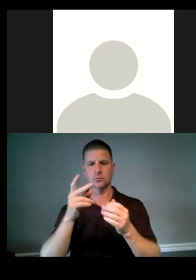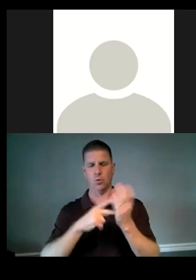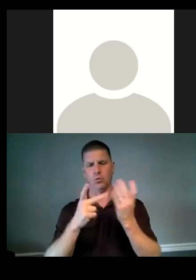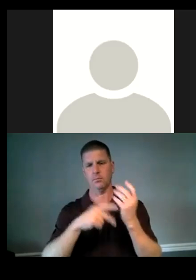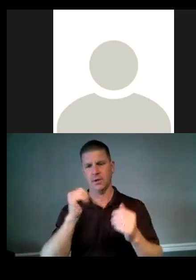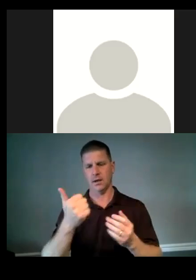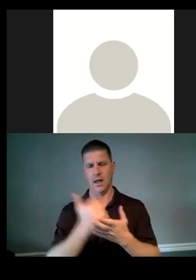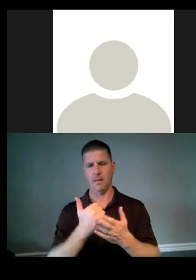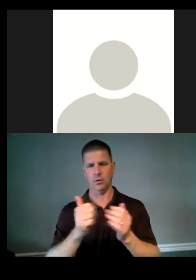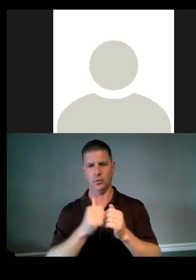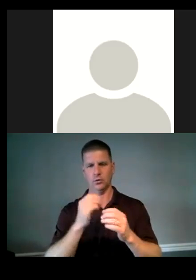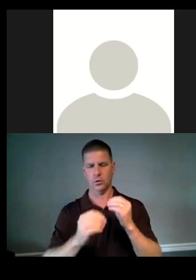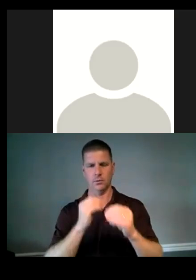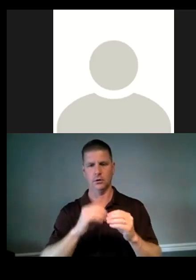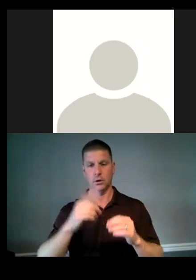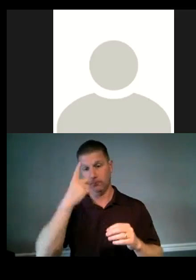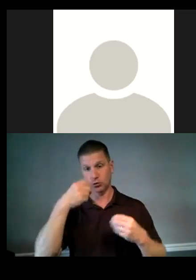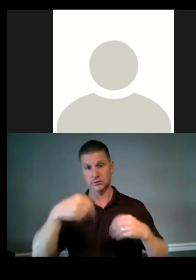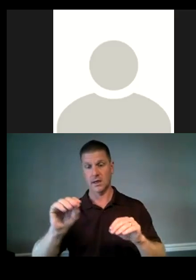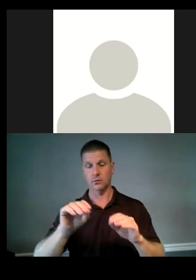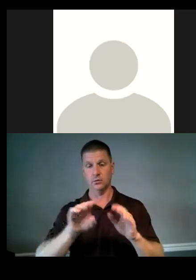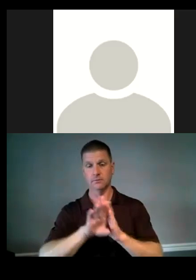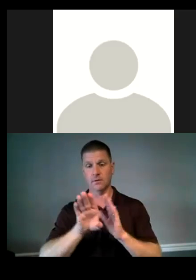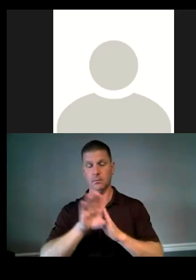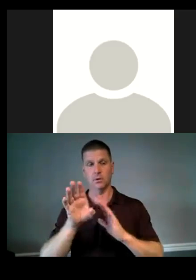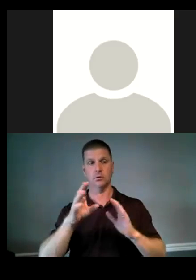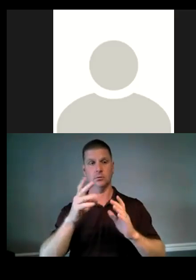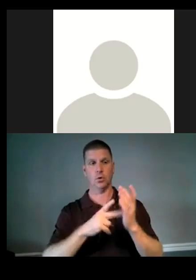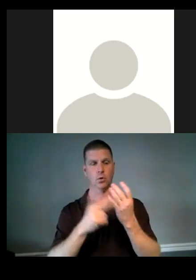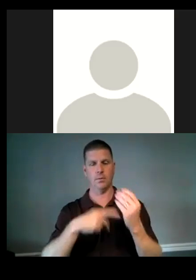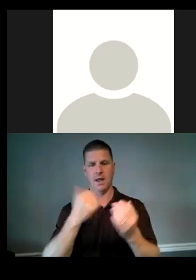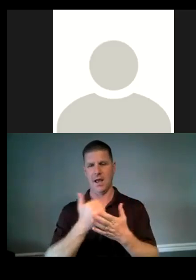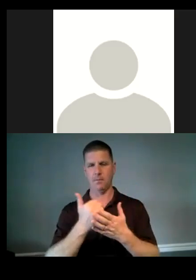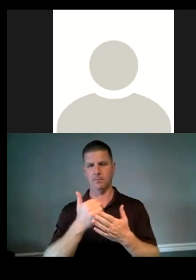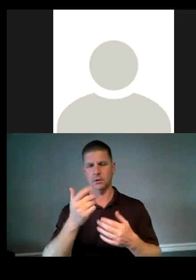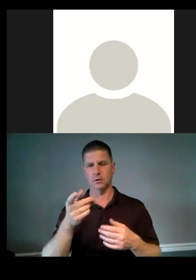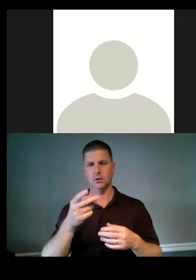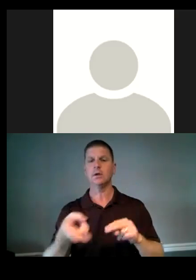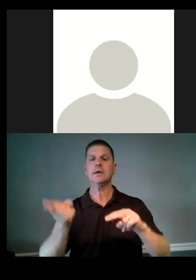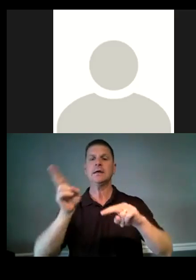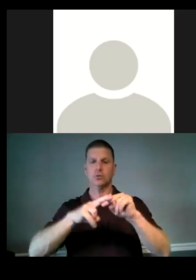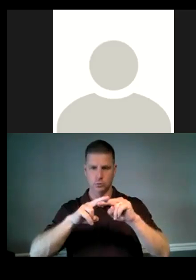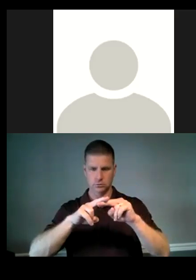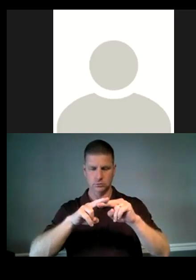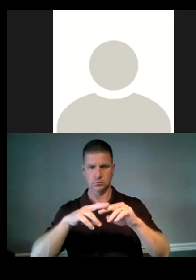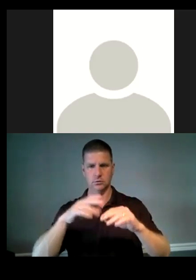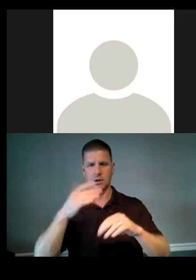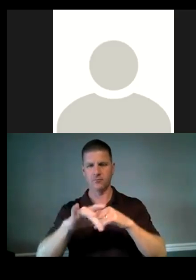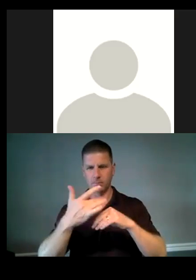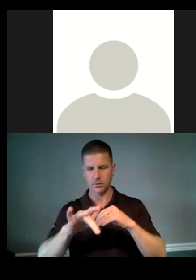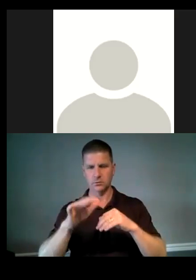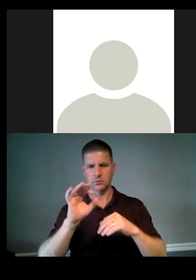repairs. The for sale development program, uh, helps to try to increase the availability